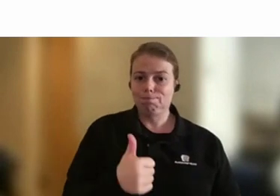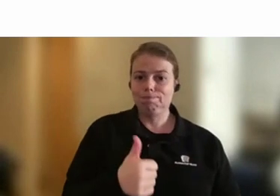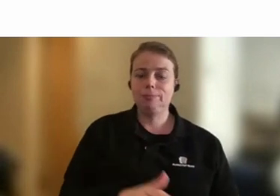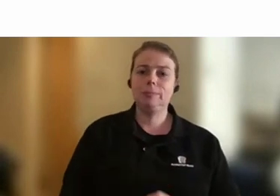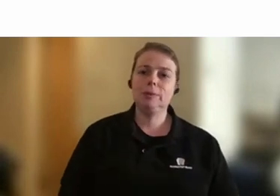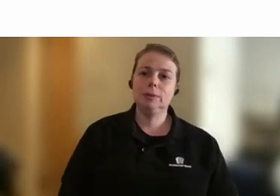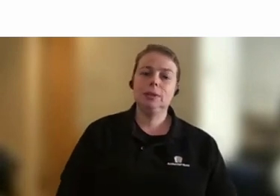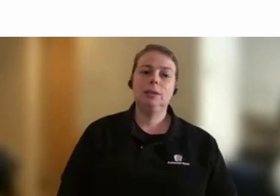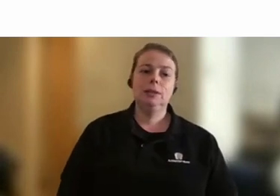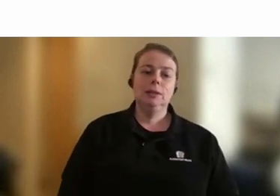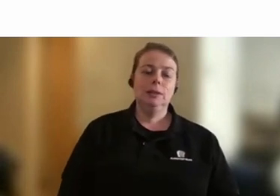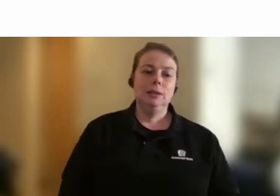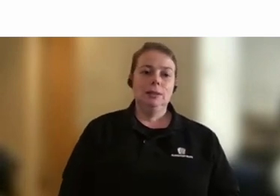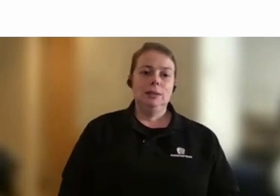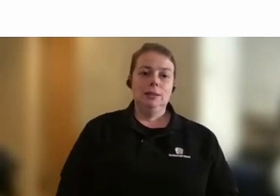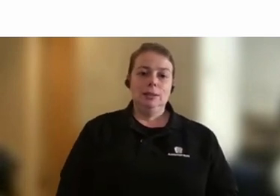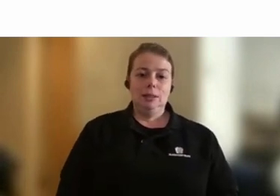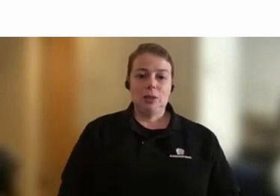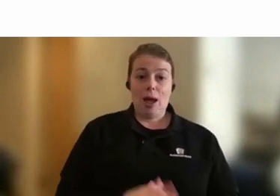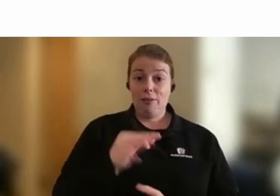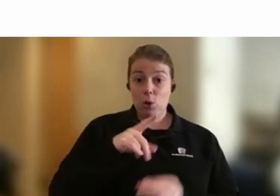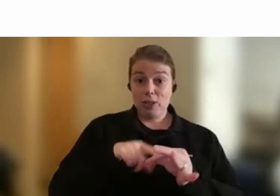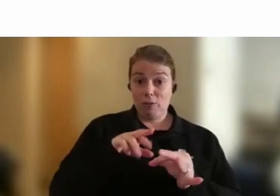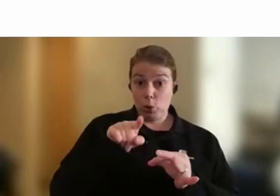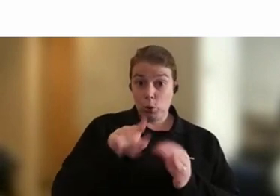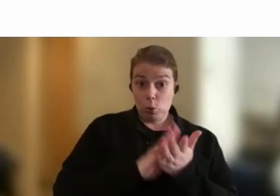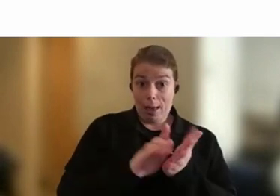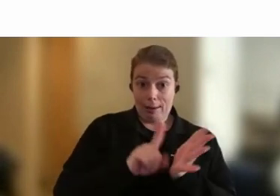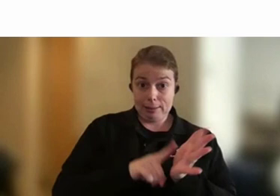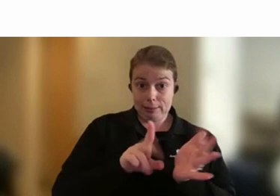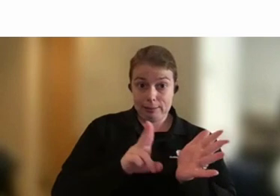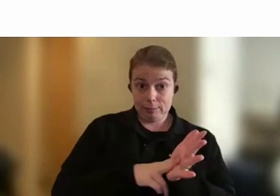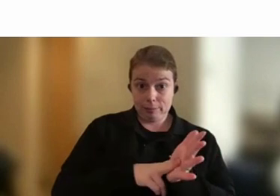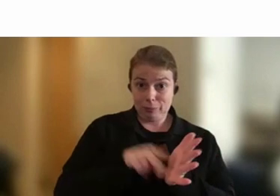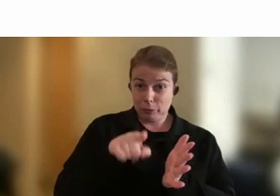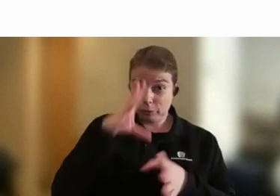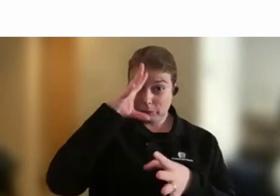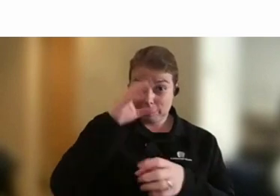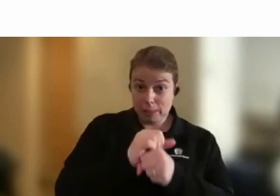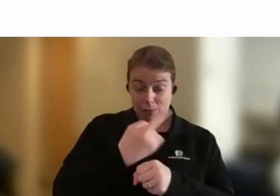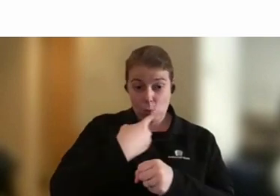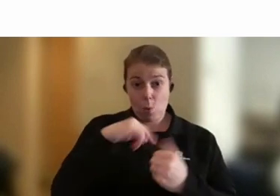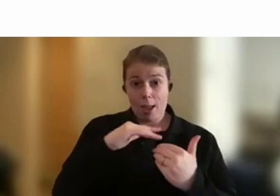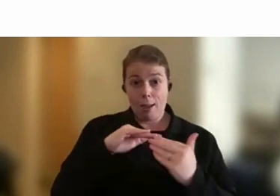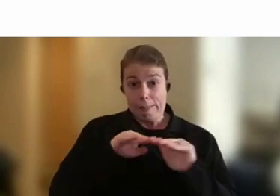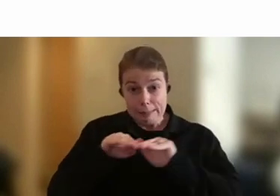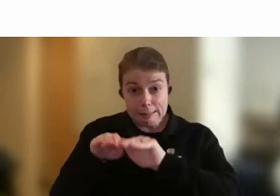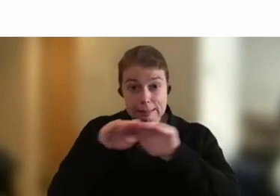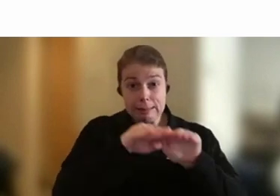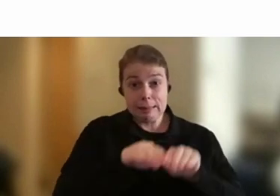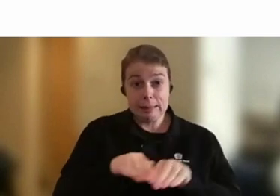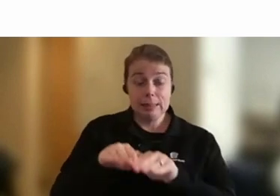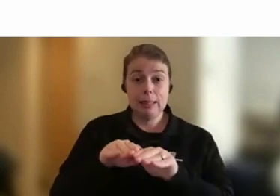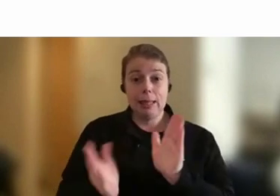So this one's actually to you, Helen, so I'll continue with you. So do you believe we are consistently applying the merit